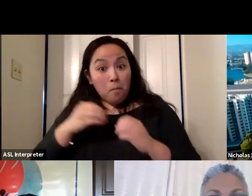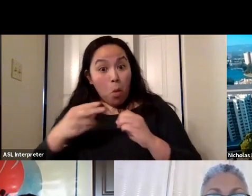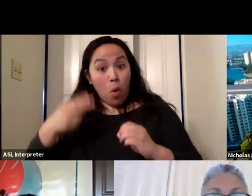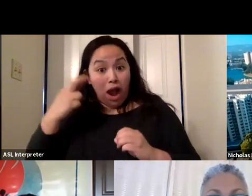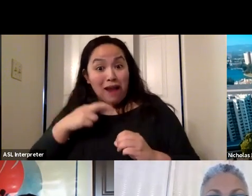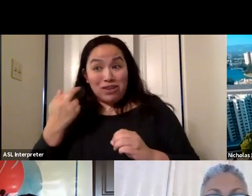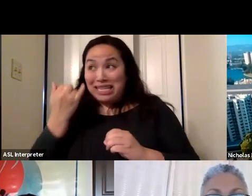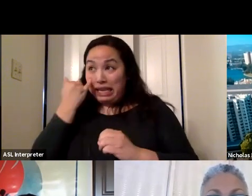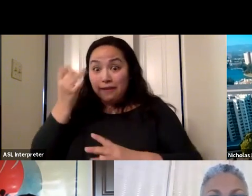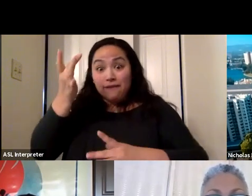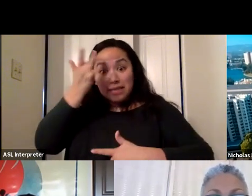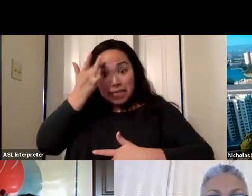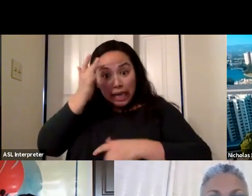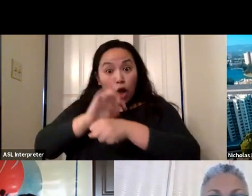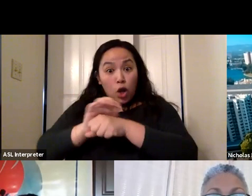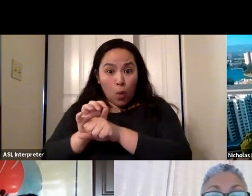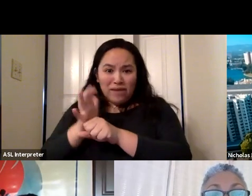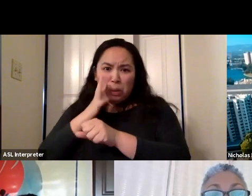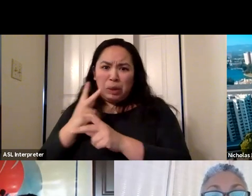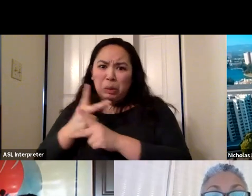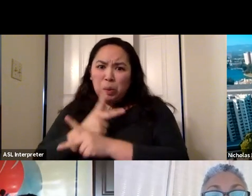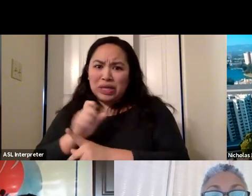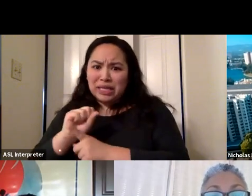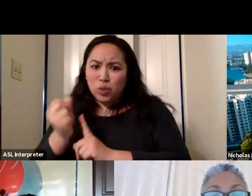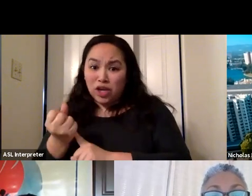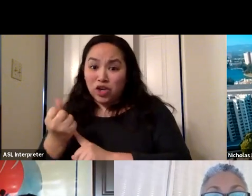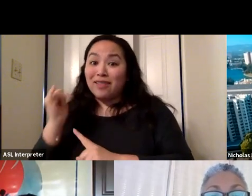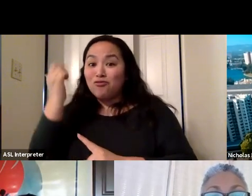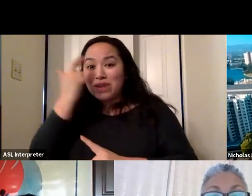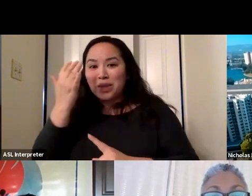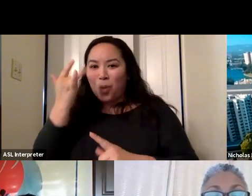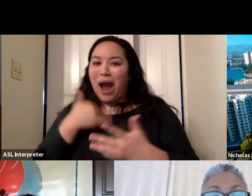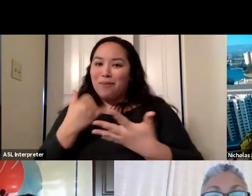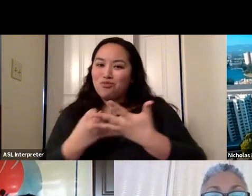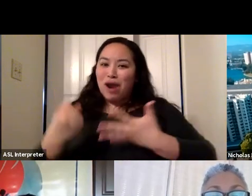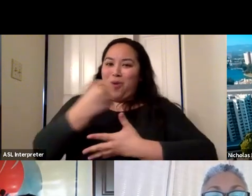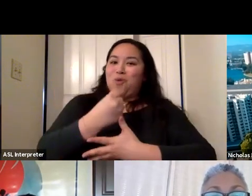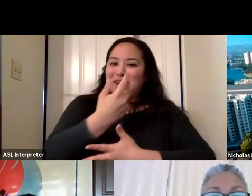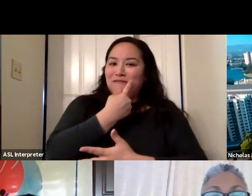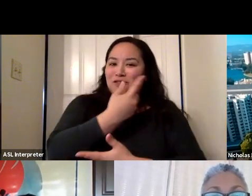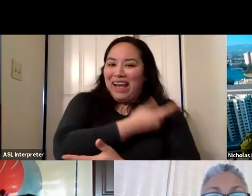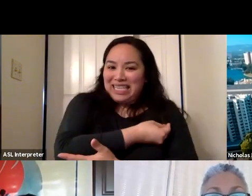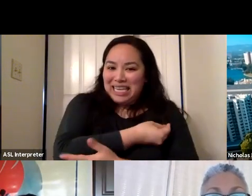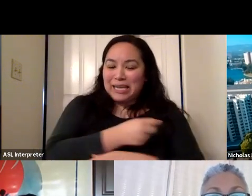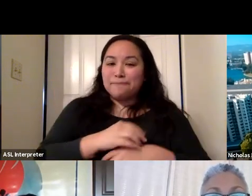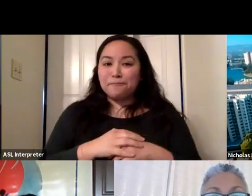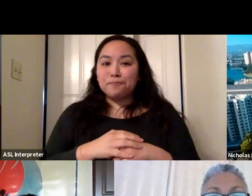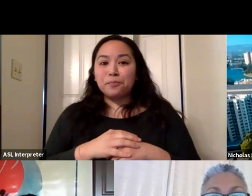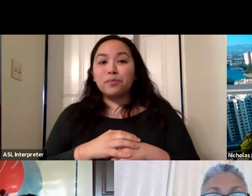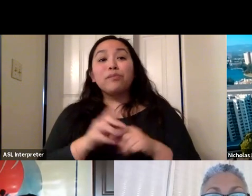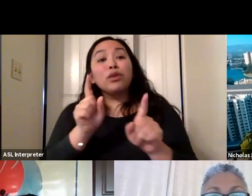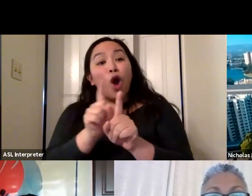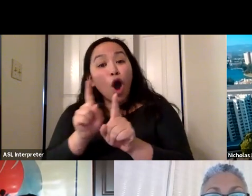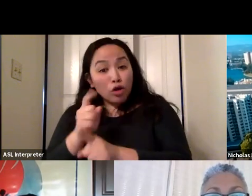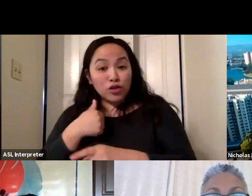poorly with covid. And we actually want you to be prioritized in terms of of getting the vaccine. And maybe I'll just take this moment to